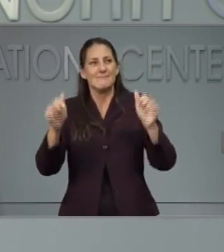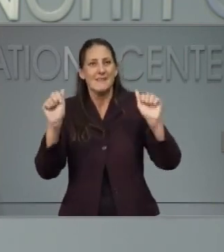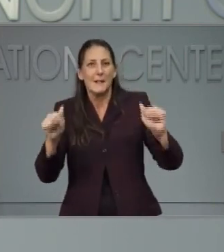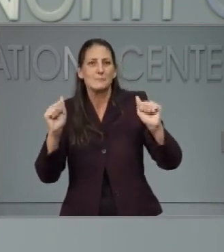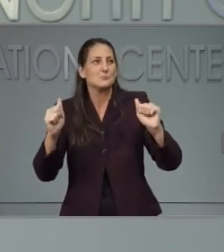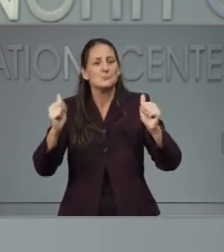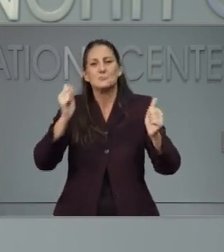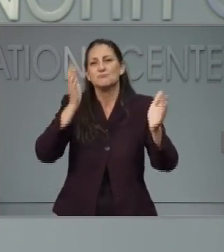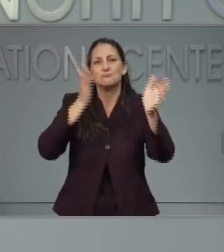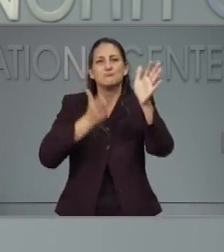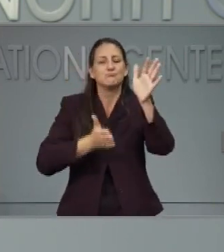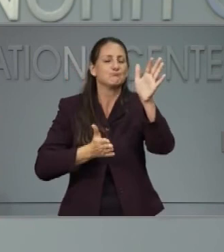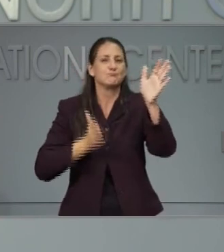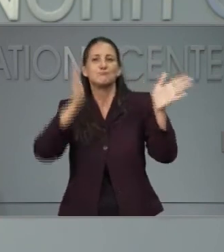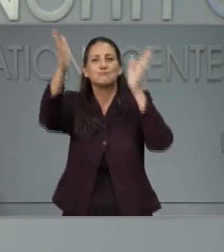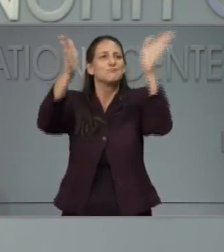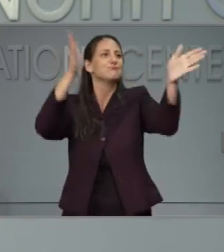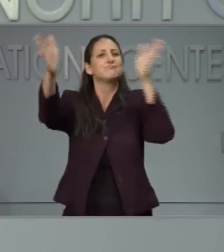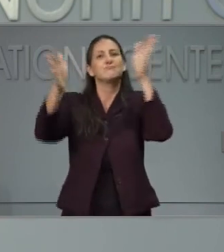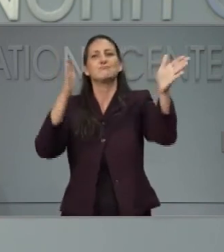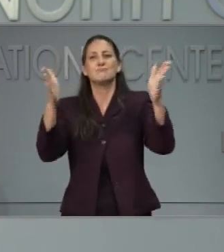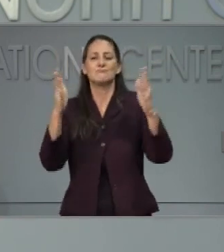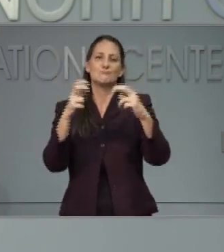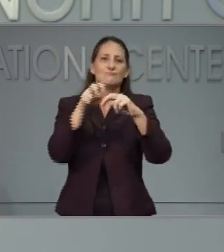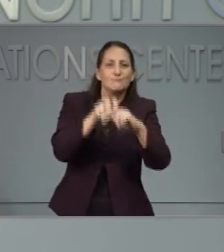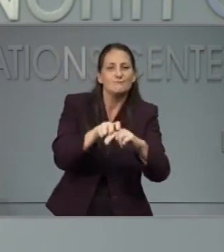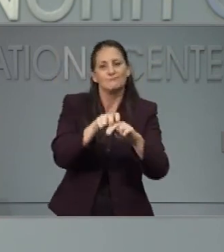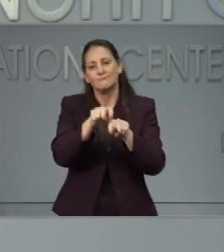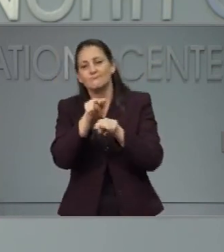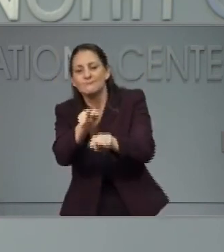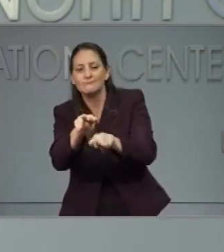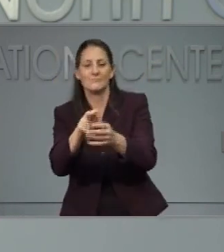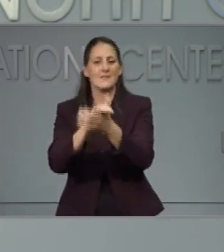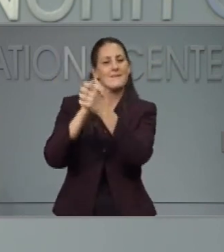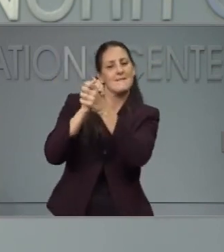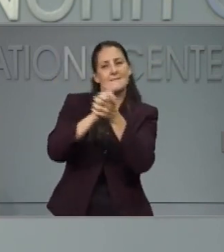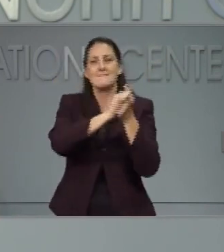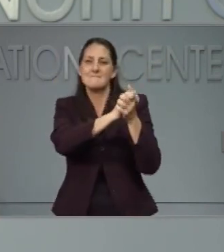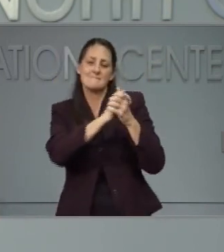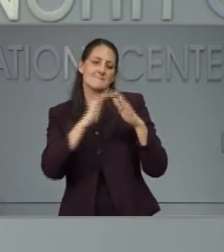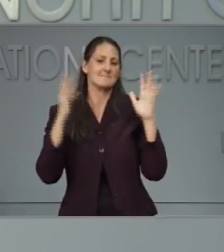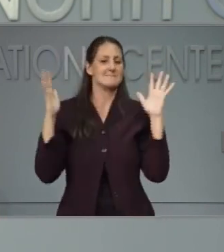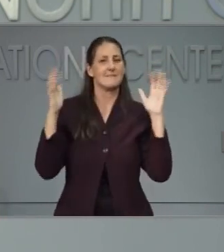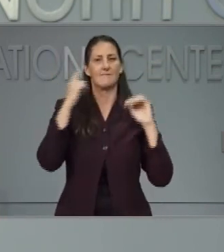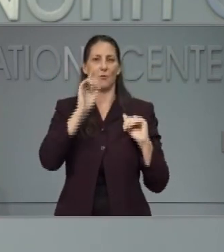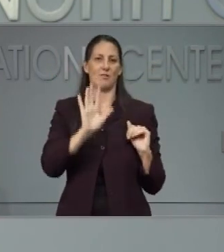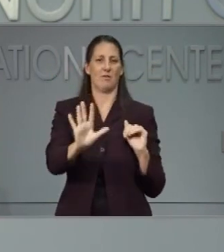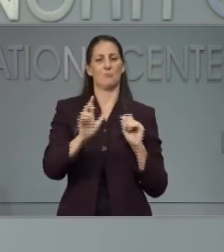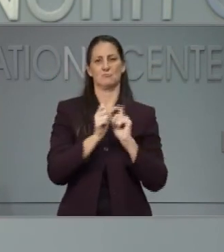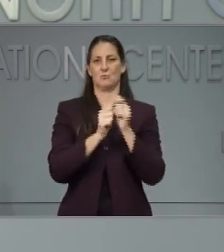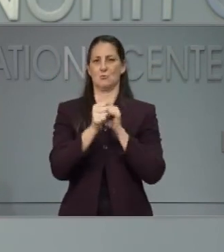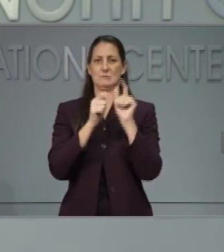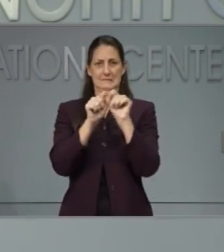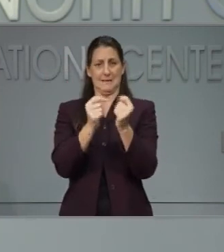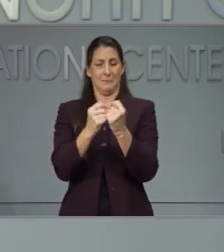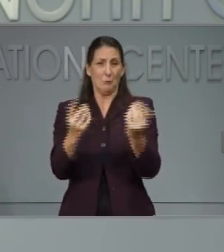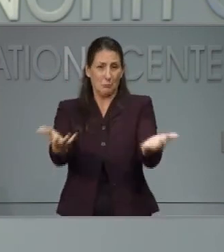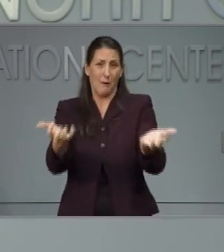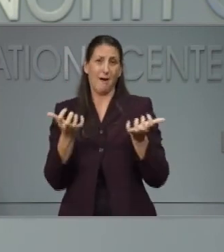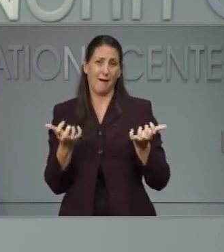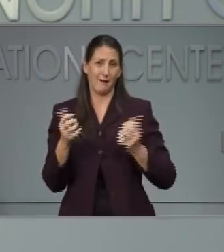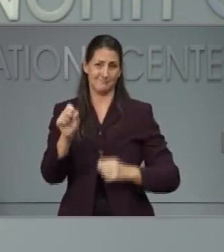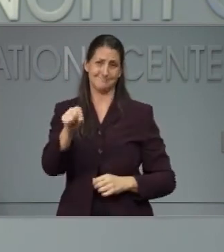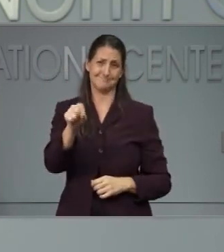auditoriums and cheering their teams on. We also know that one of the ways that this virus